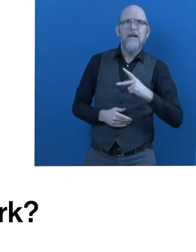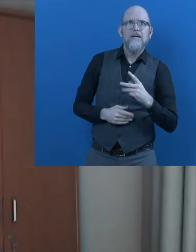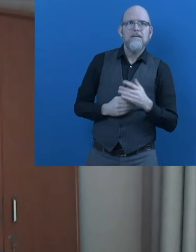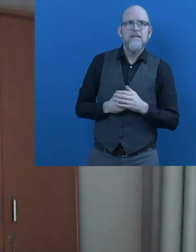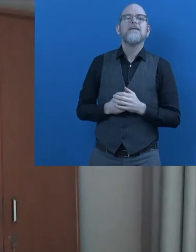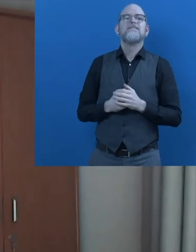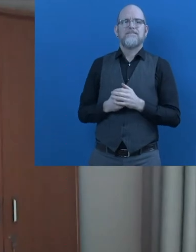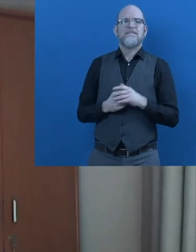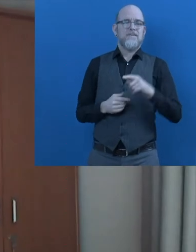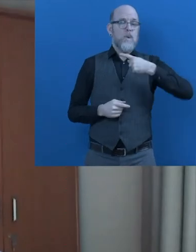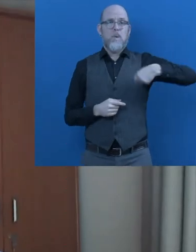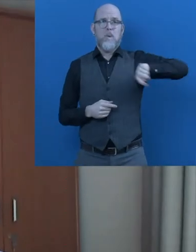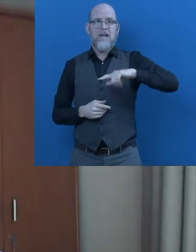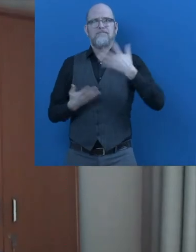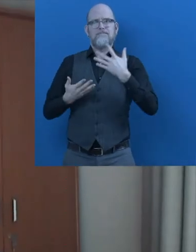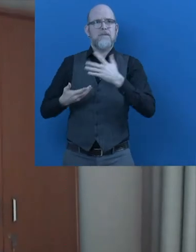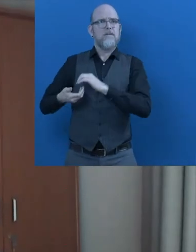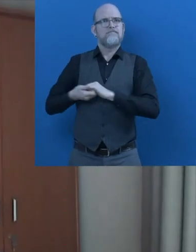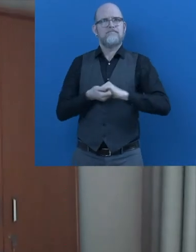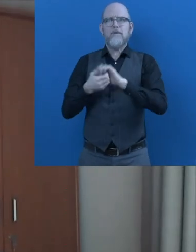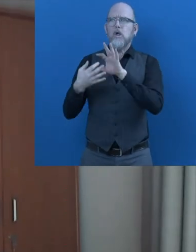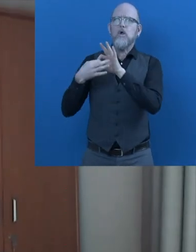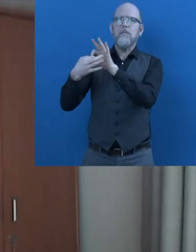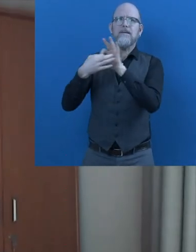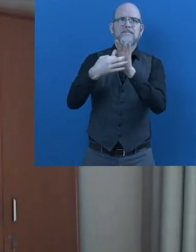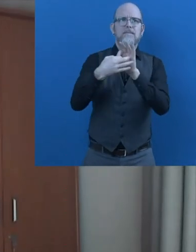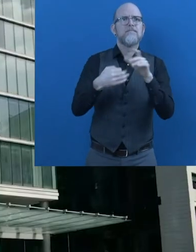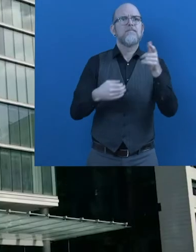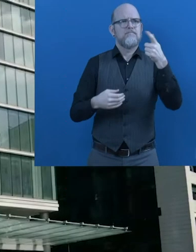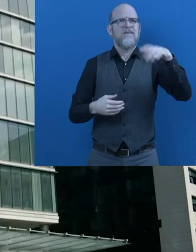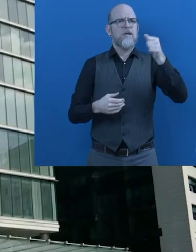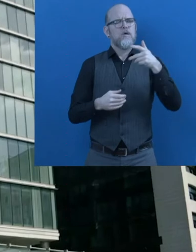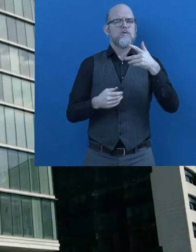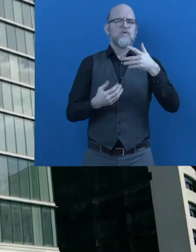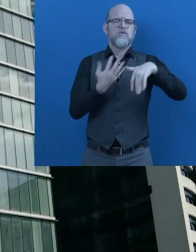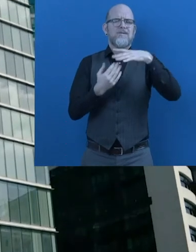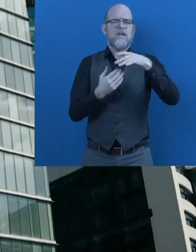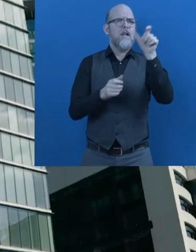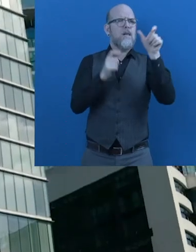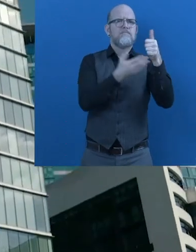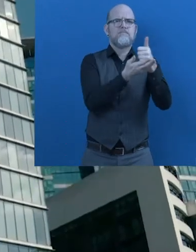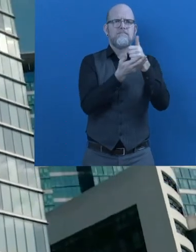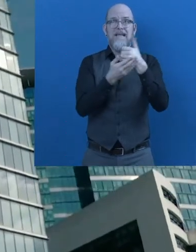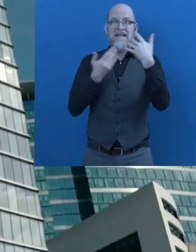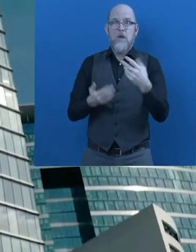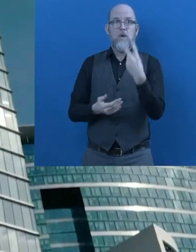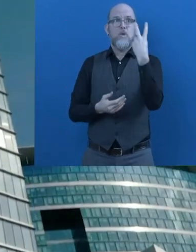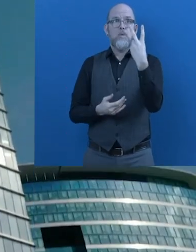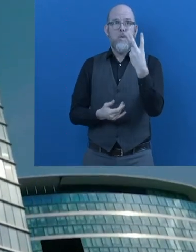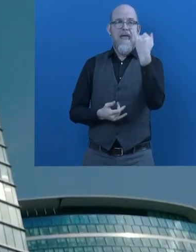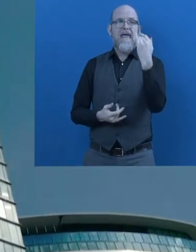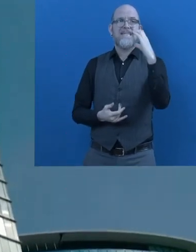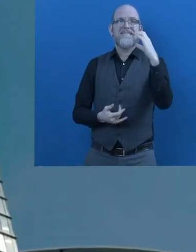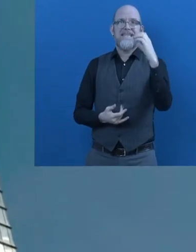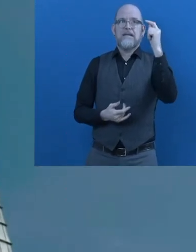We operate as cooperatives with social aid. Currently, we have two IT companies